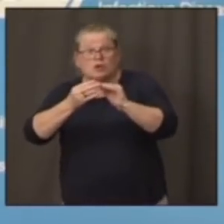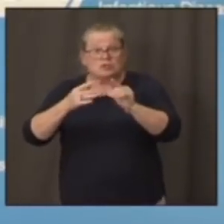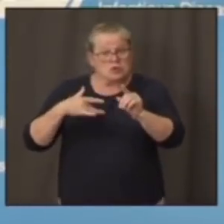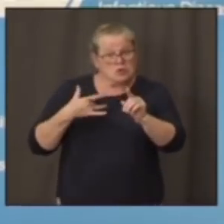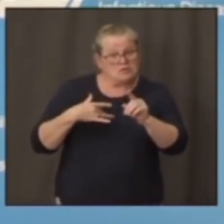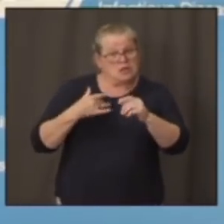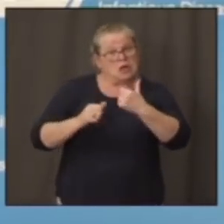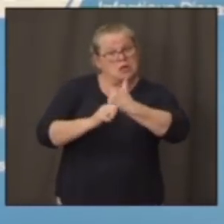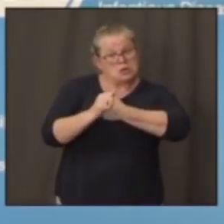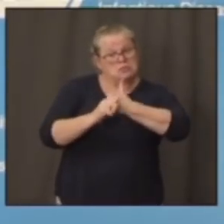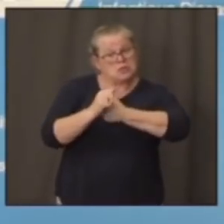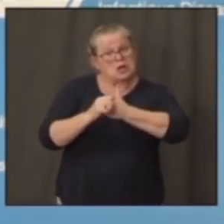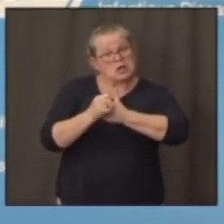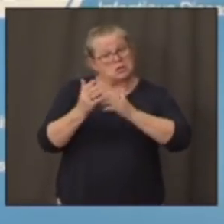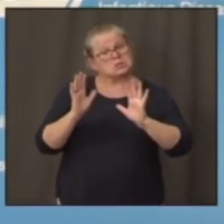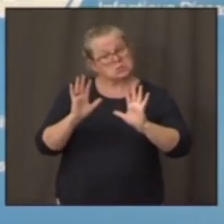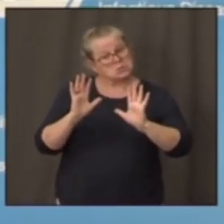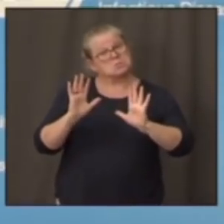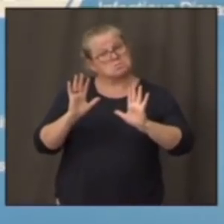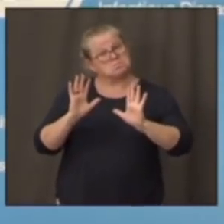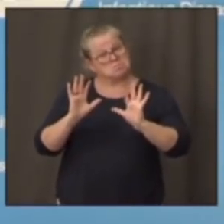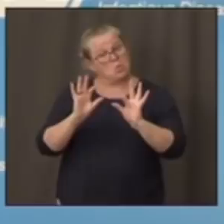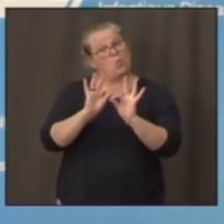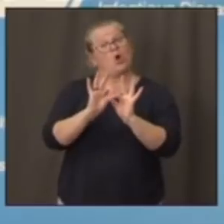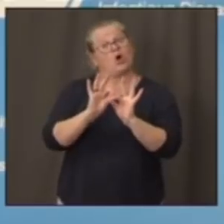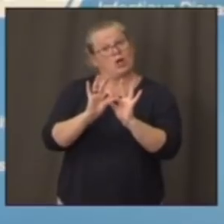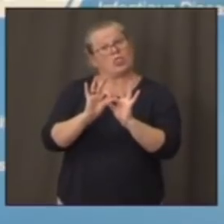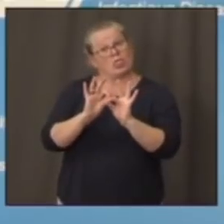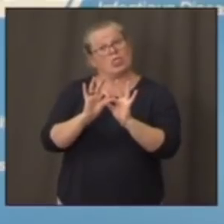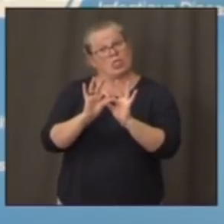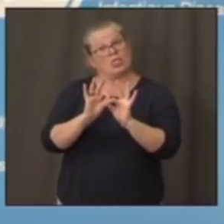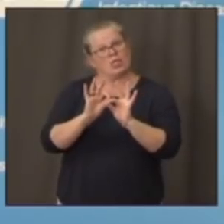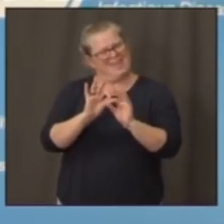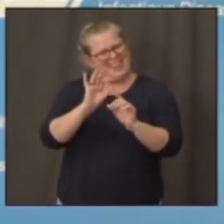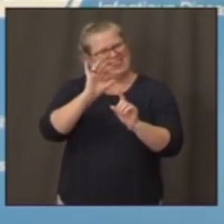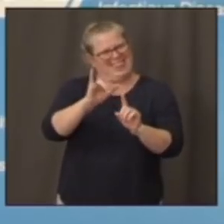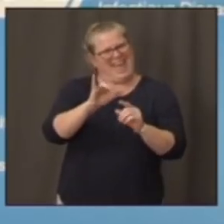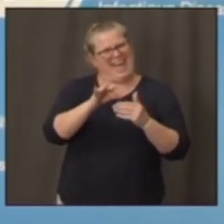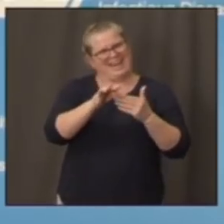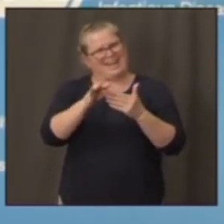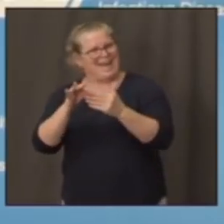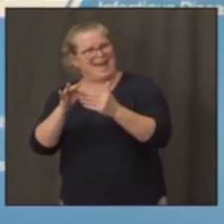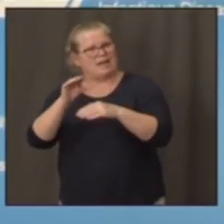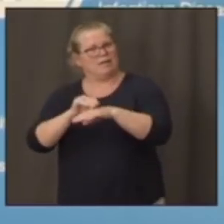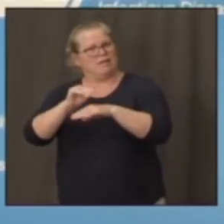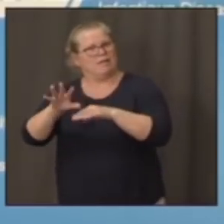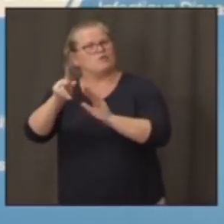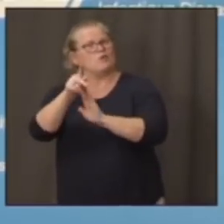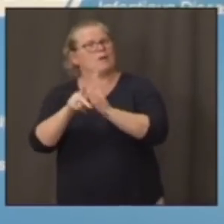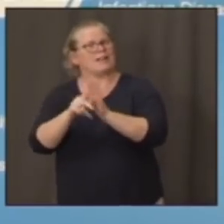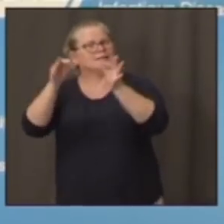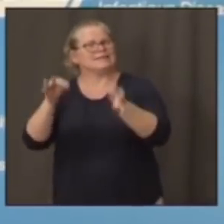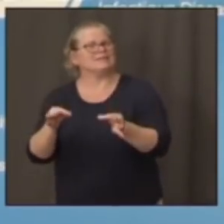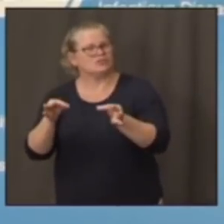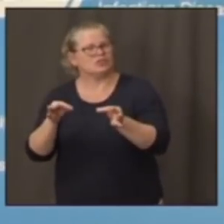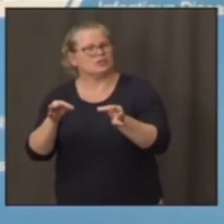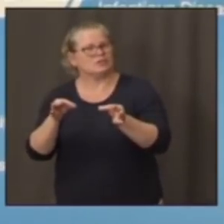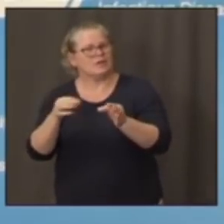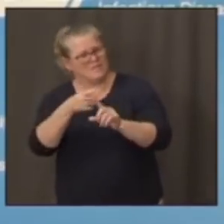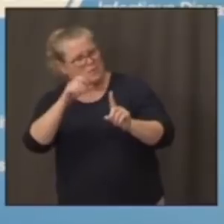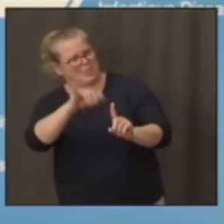sufficient enough, then you make your policy decision based on that. And it's an individual,